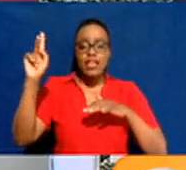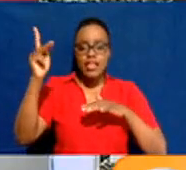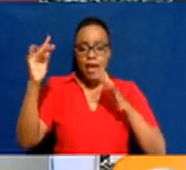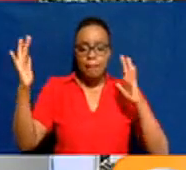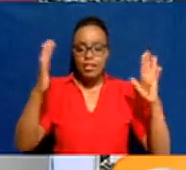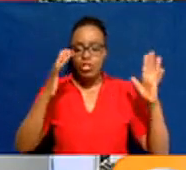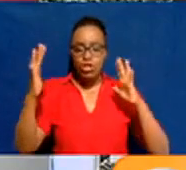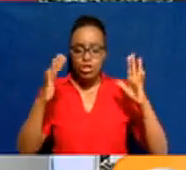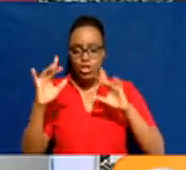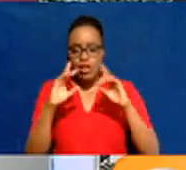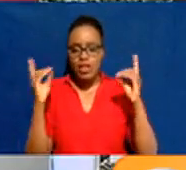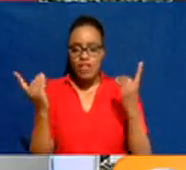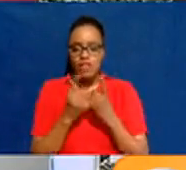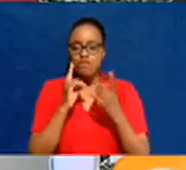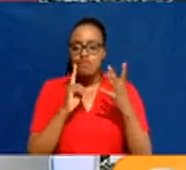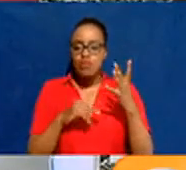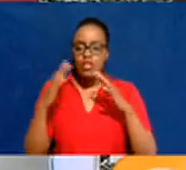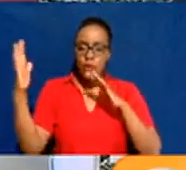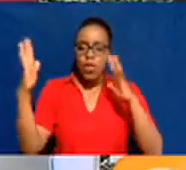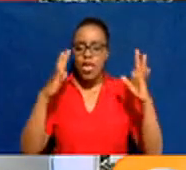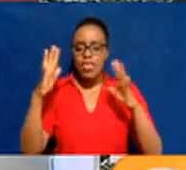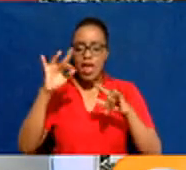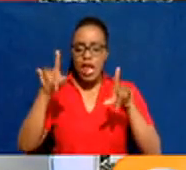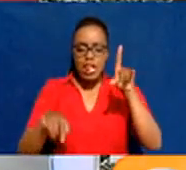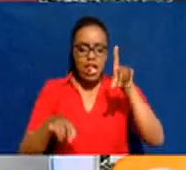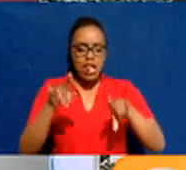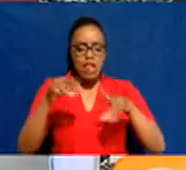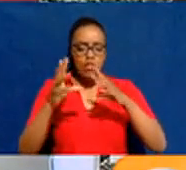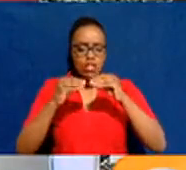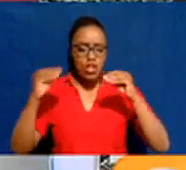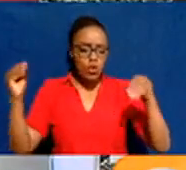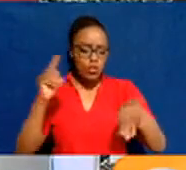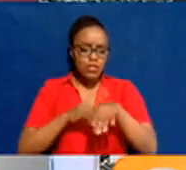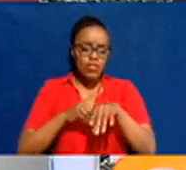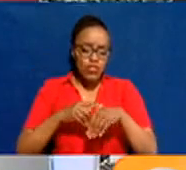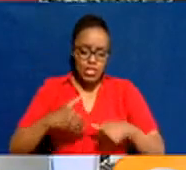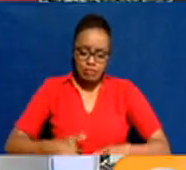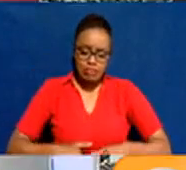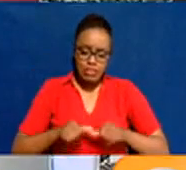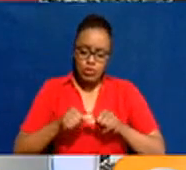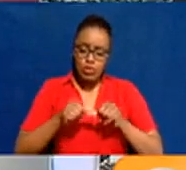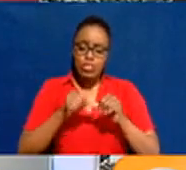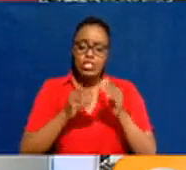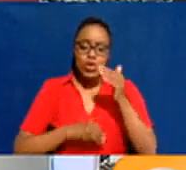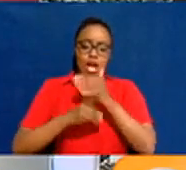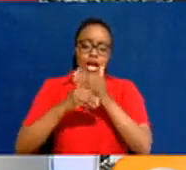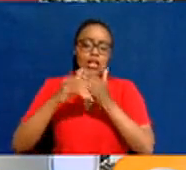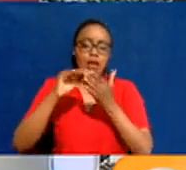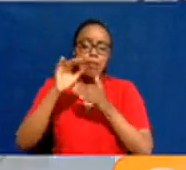attributes this to the La Nina weather phenomenon, which is likely to prolong the devastating drought conditions in the country.